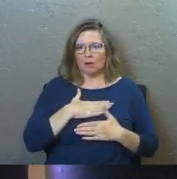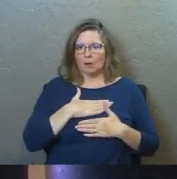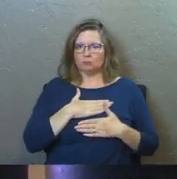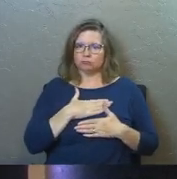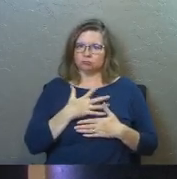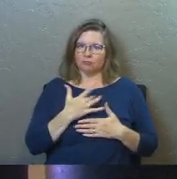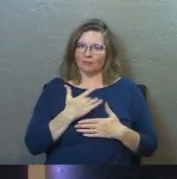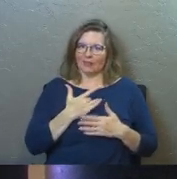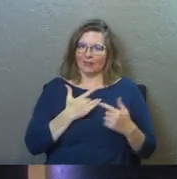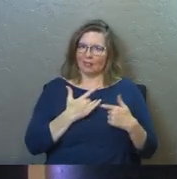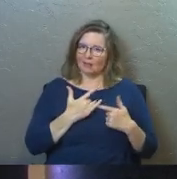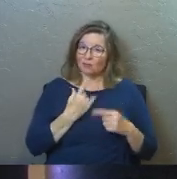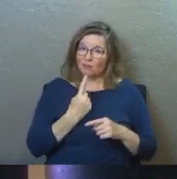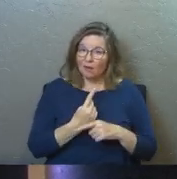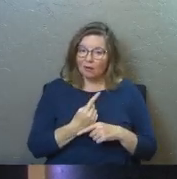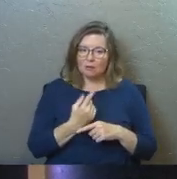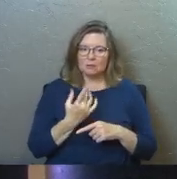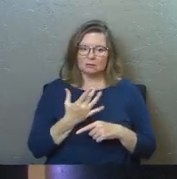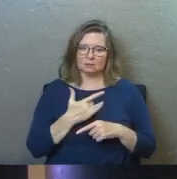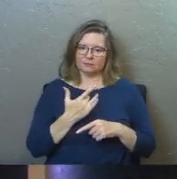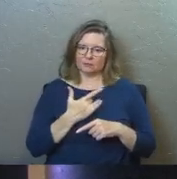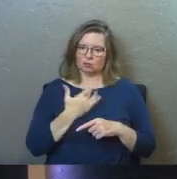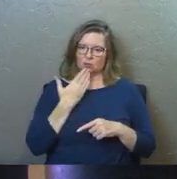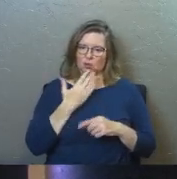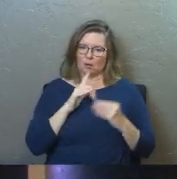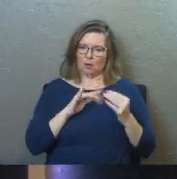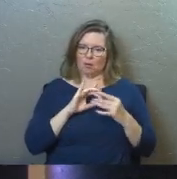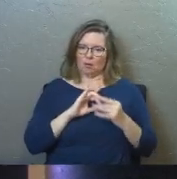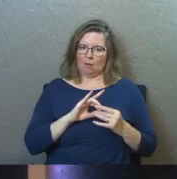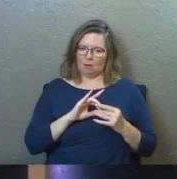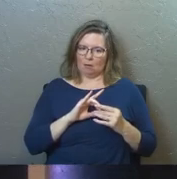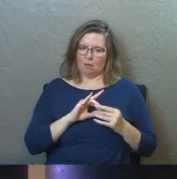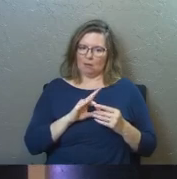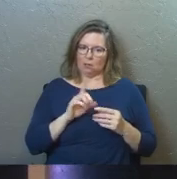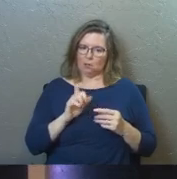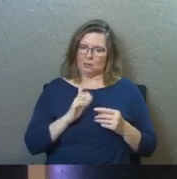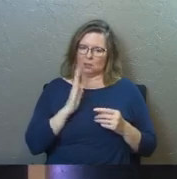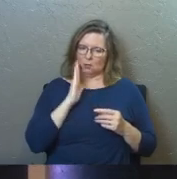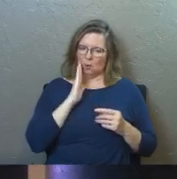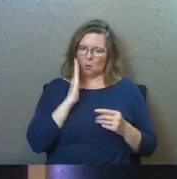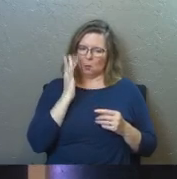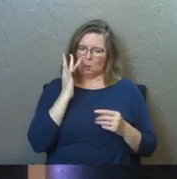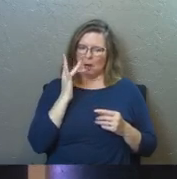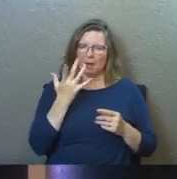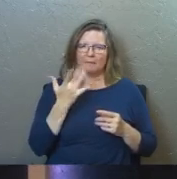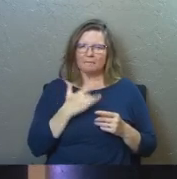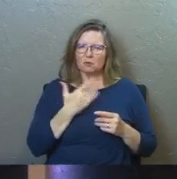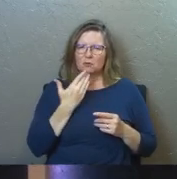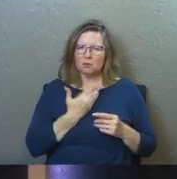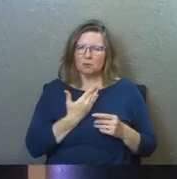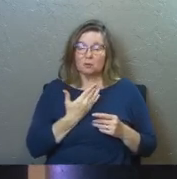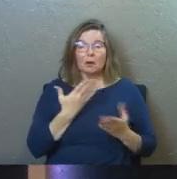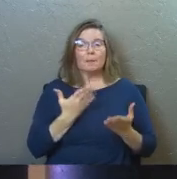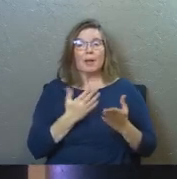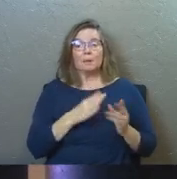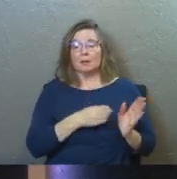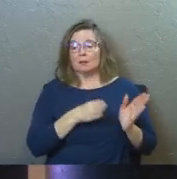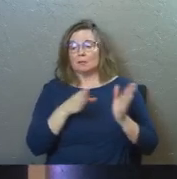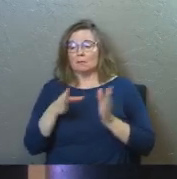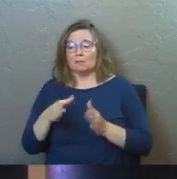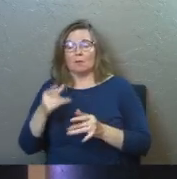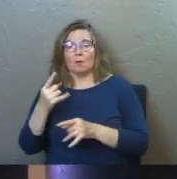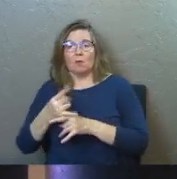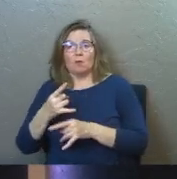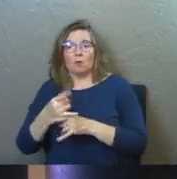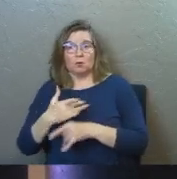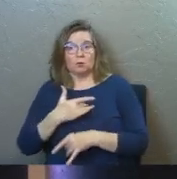yes, there's stuff that feels good about it, and you kind of need to know what that is, maybe you're an alcoholic today, and you drink too